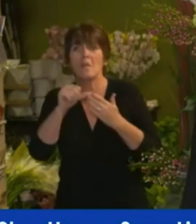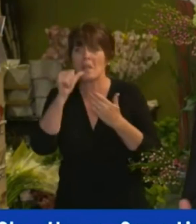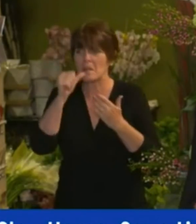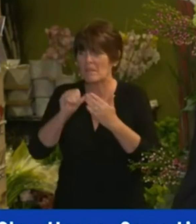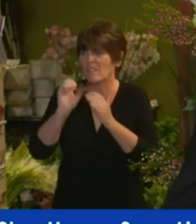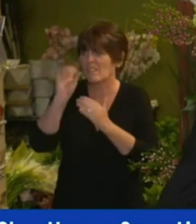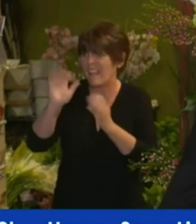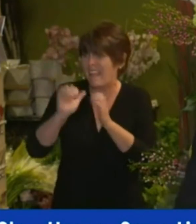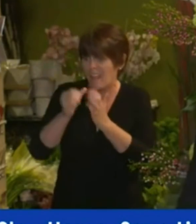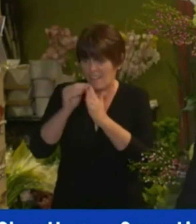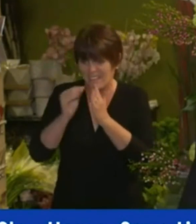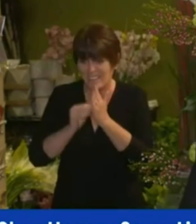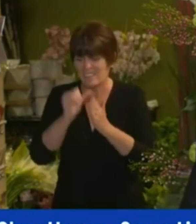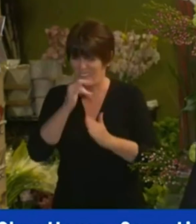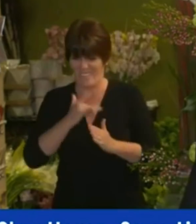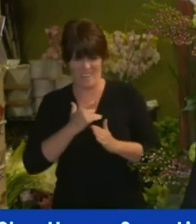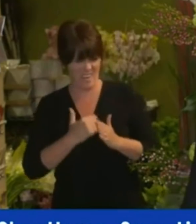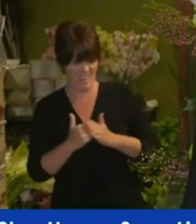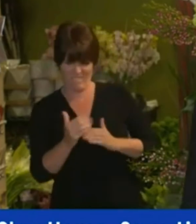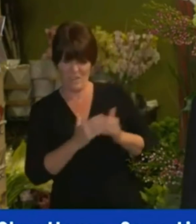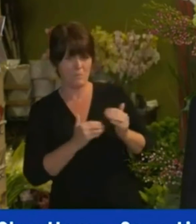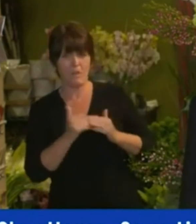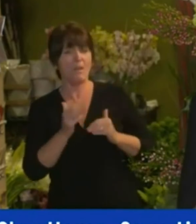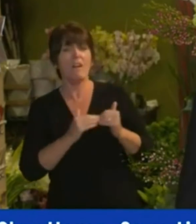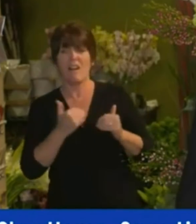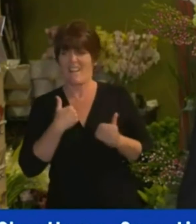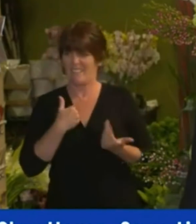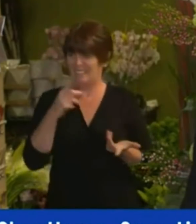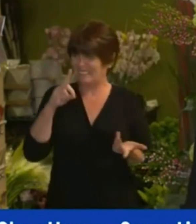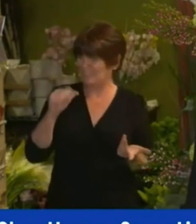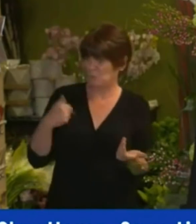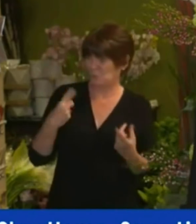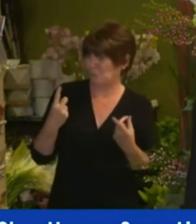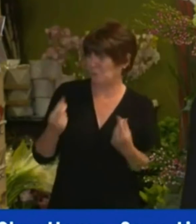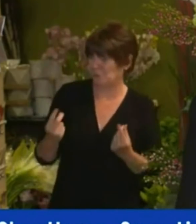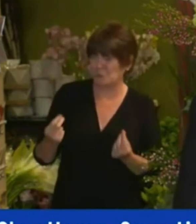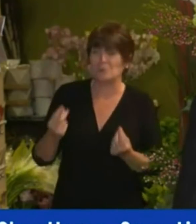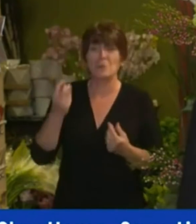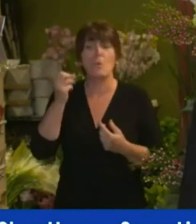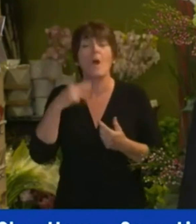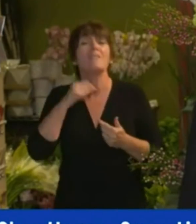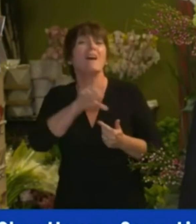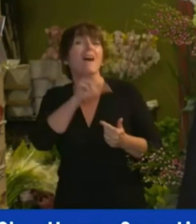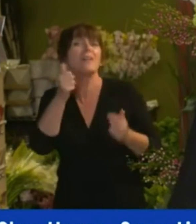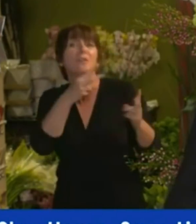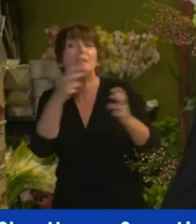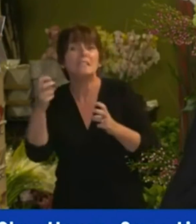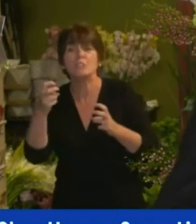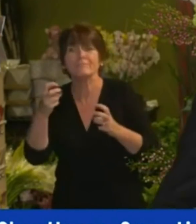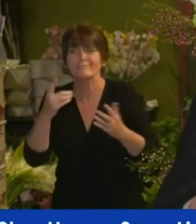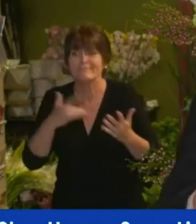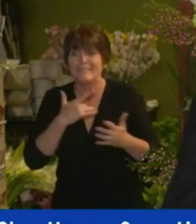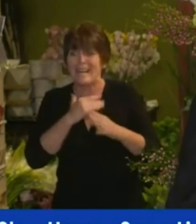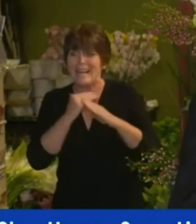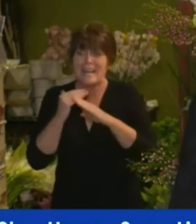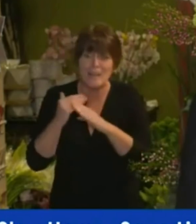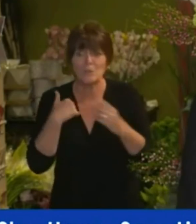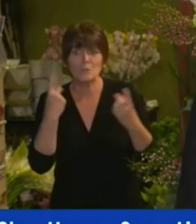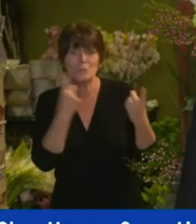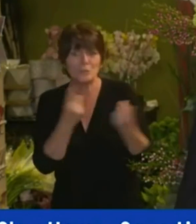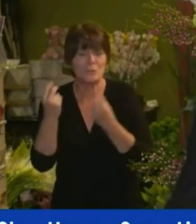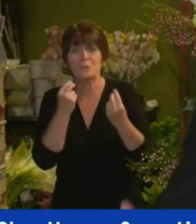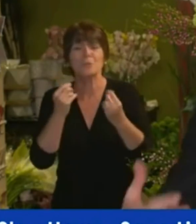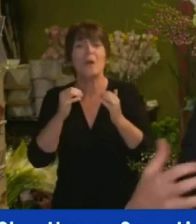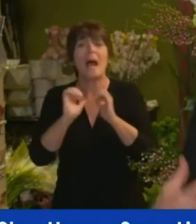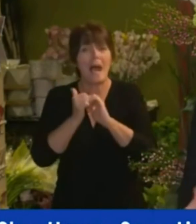ballots, are uncomfortable with them, may have disabilities, may have other issues that may preclude that as an appropriate